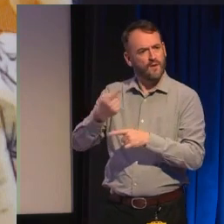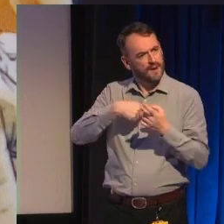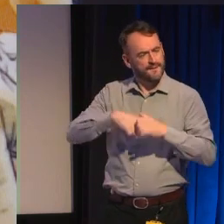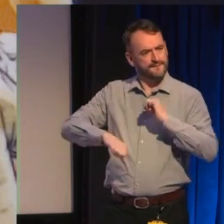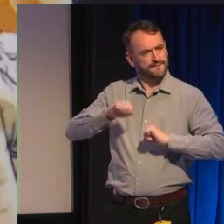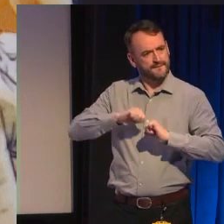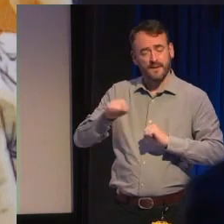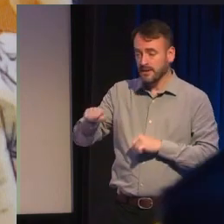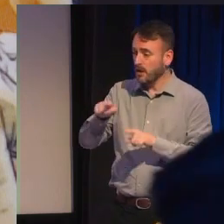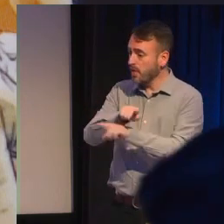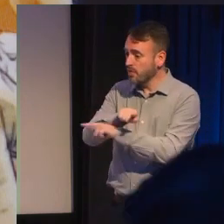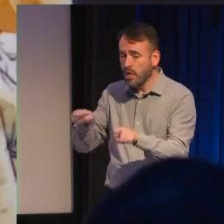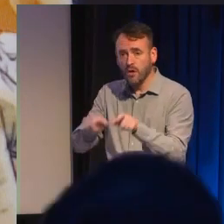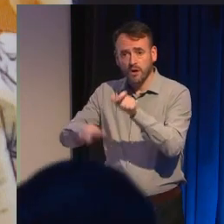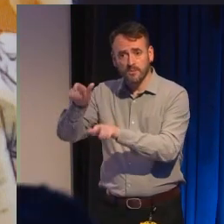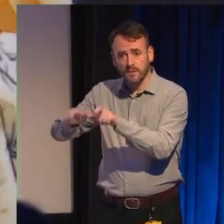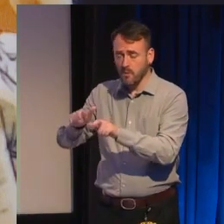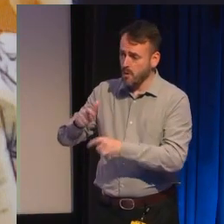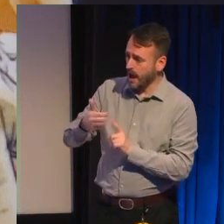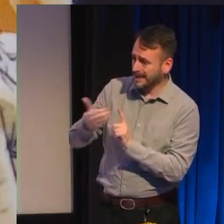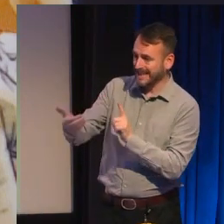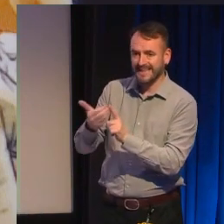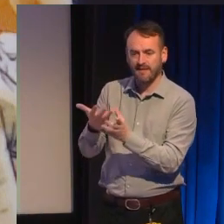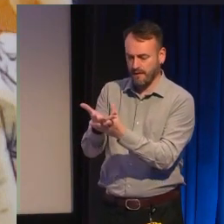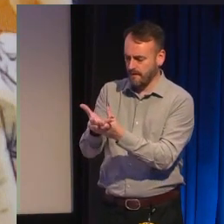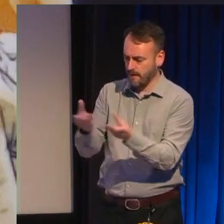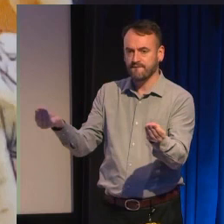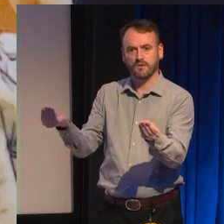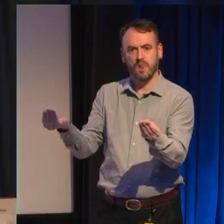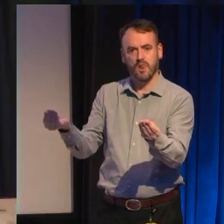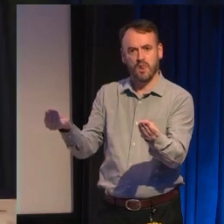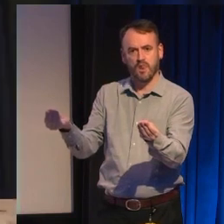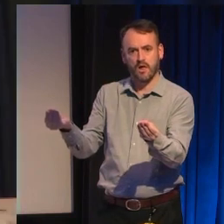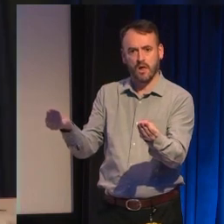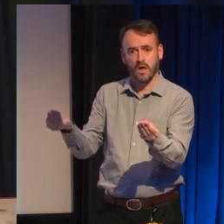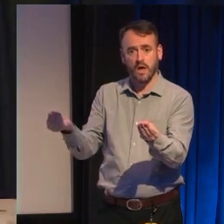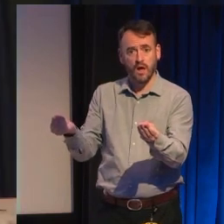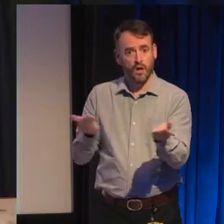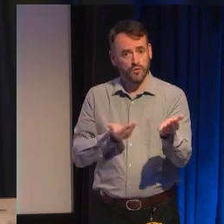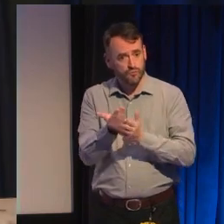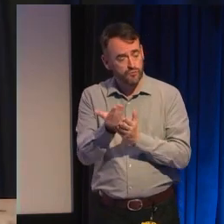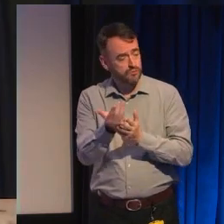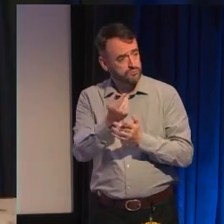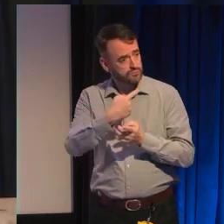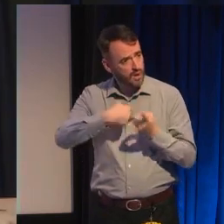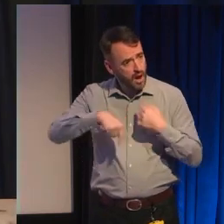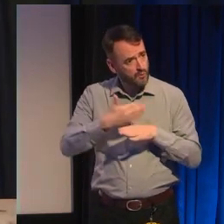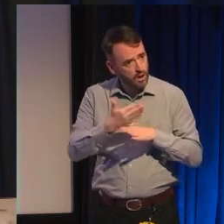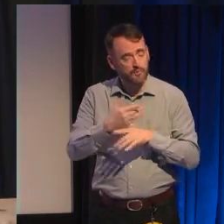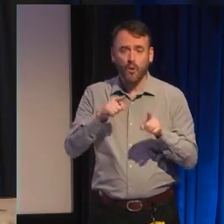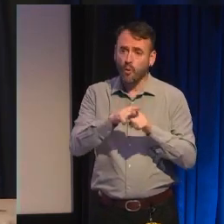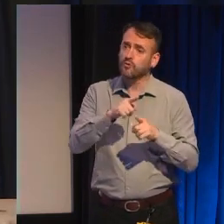in our own work and when enough of us do this also in the culture at large and then the burden of correcting that